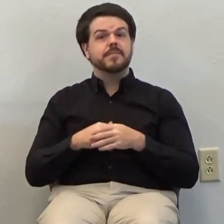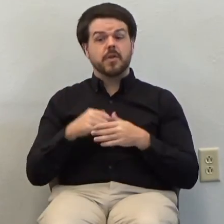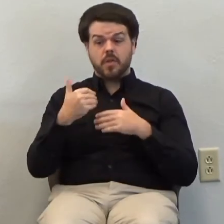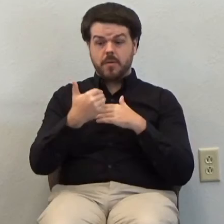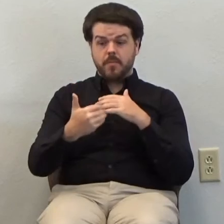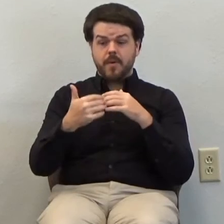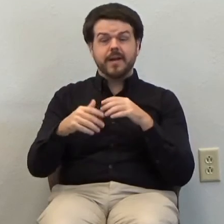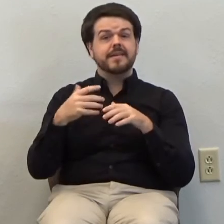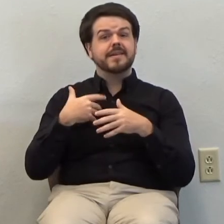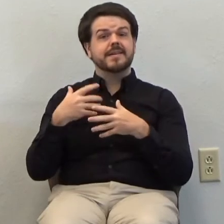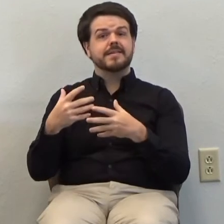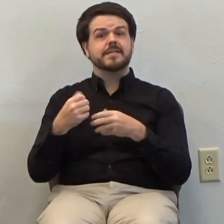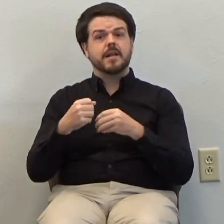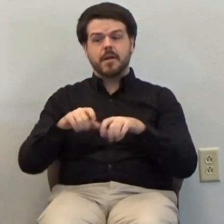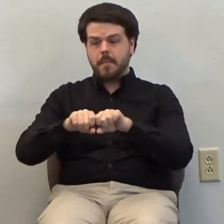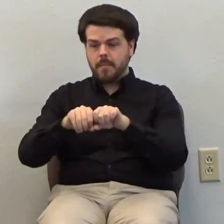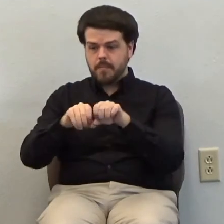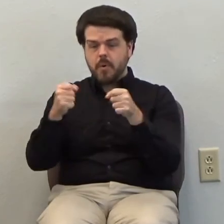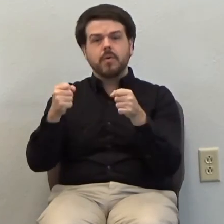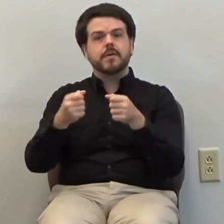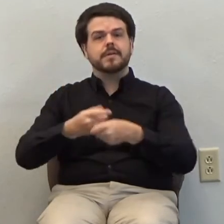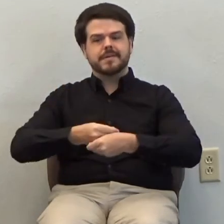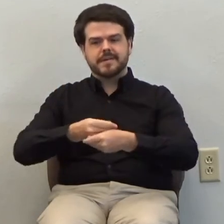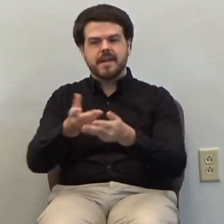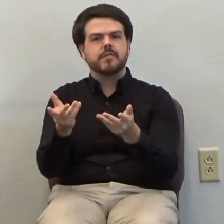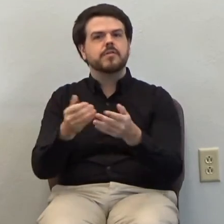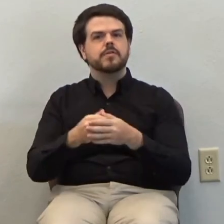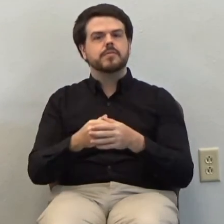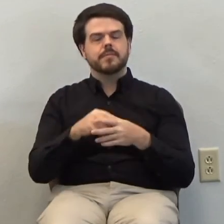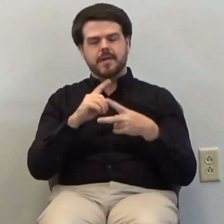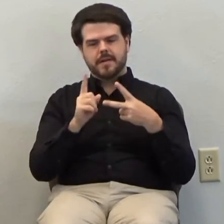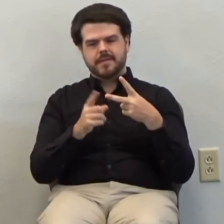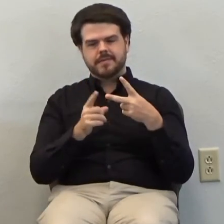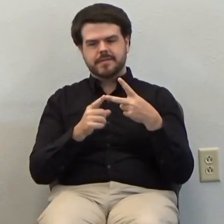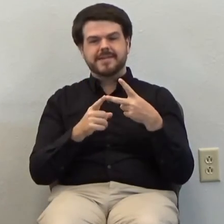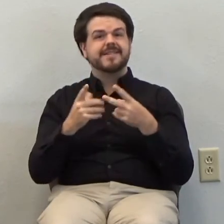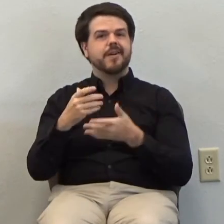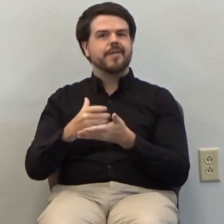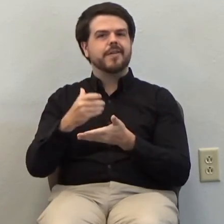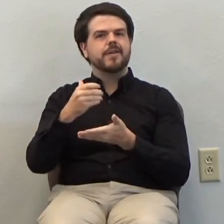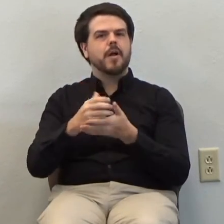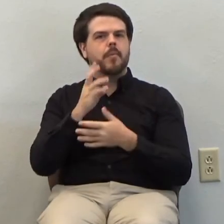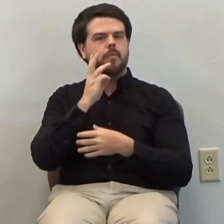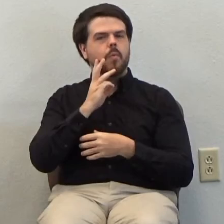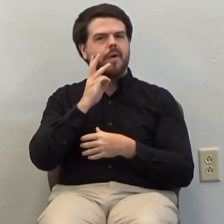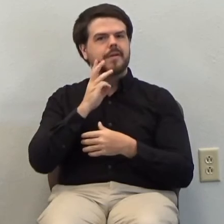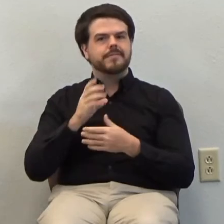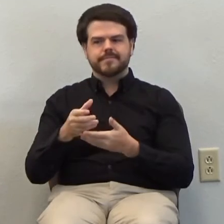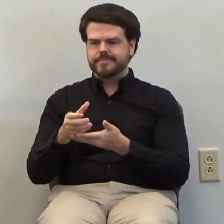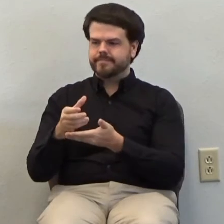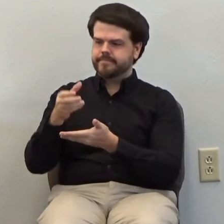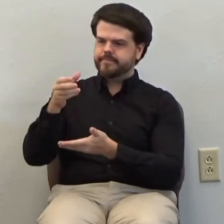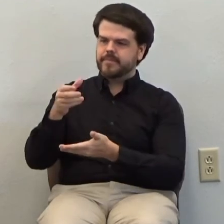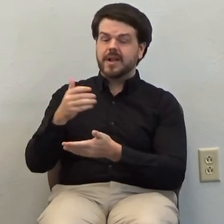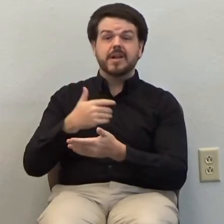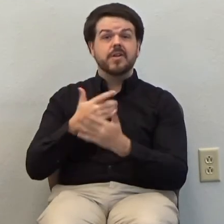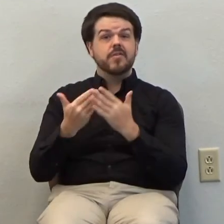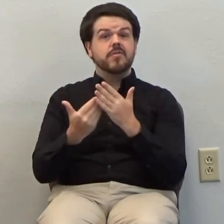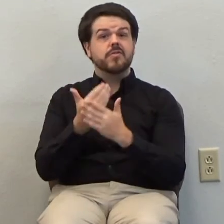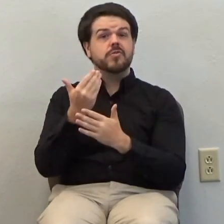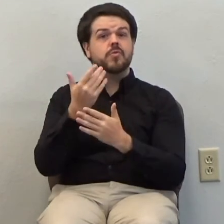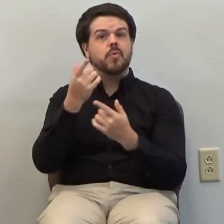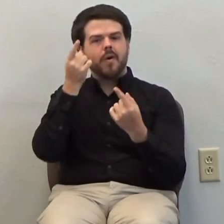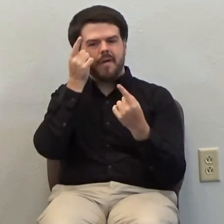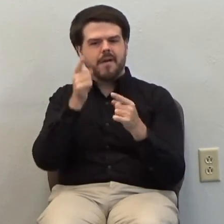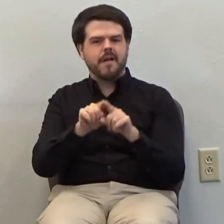it and he said take and eat this is my body which is for you and then after that he took the cup of wine and he said this cup is a new covenant in